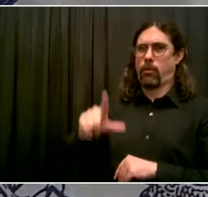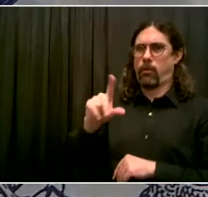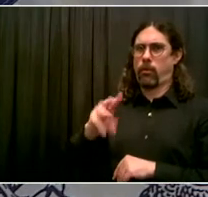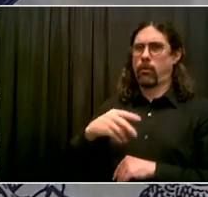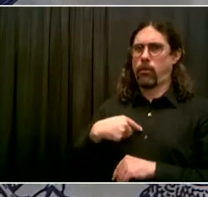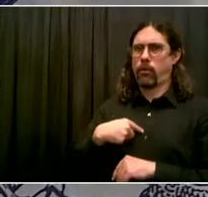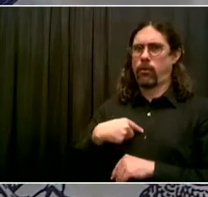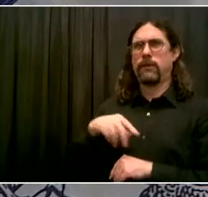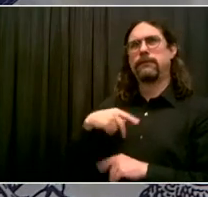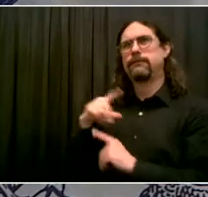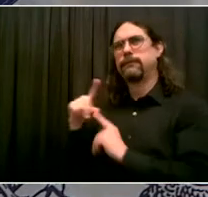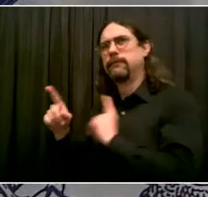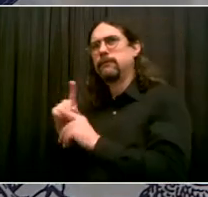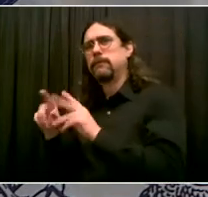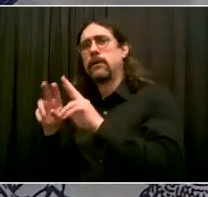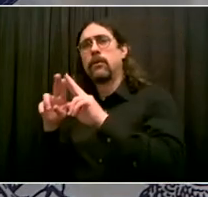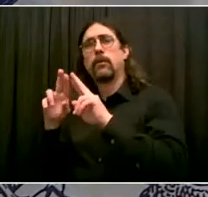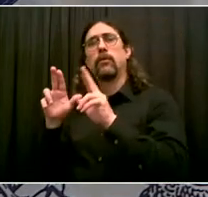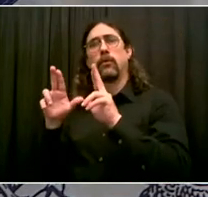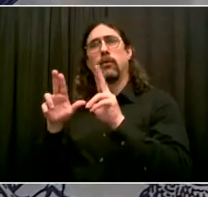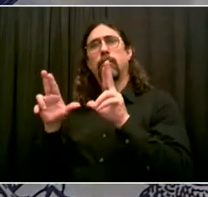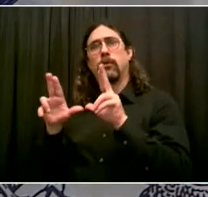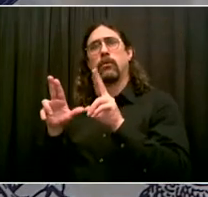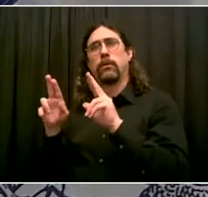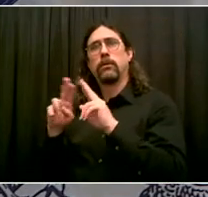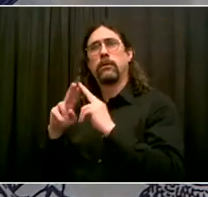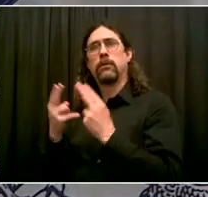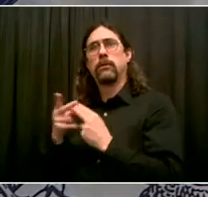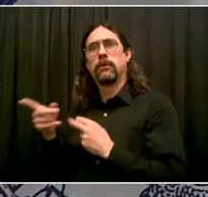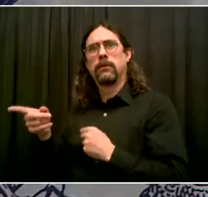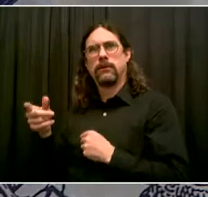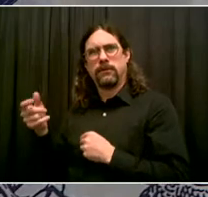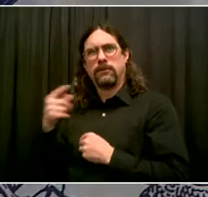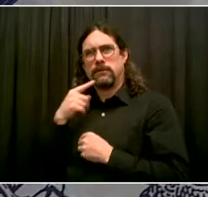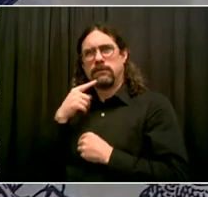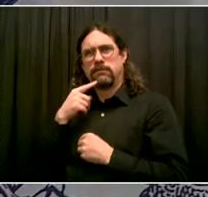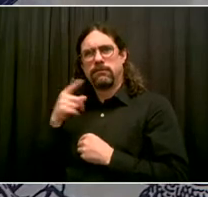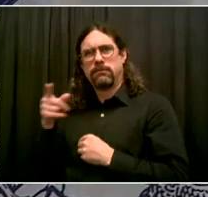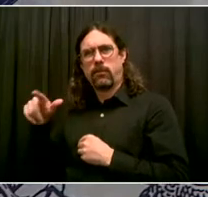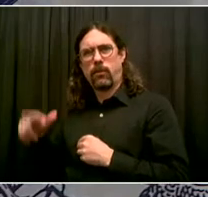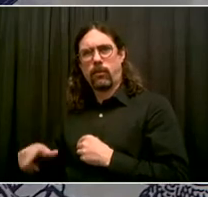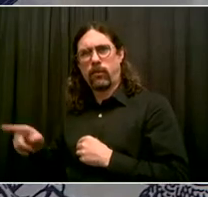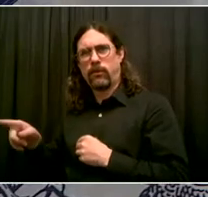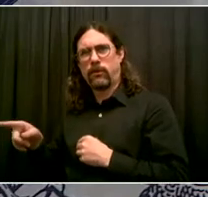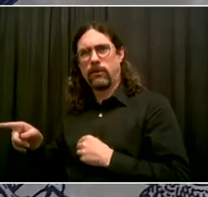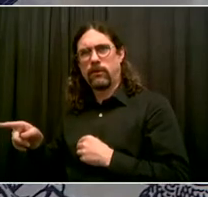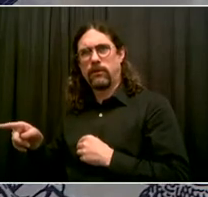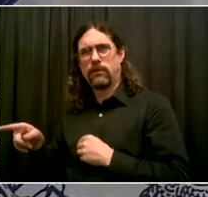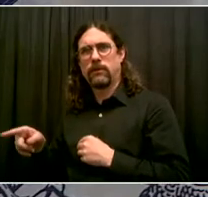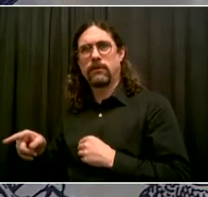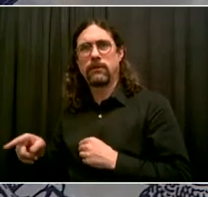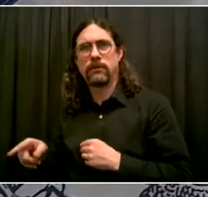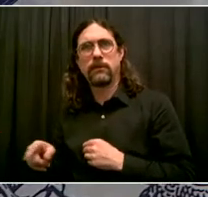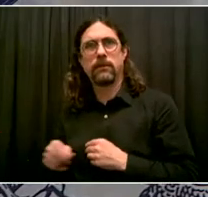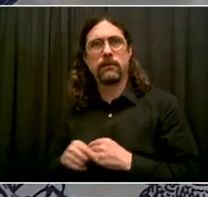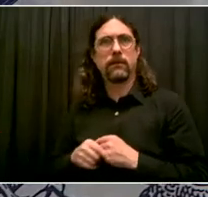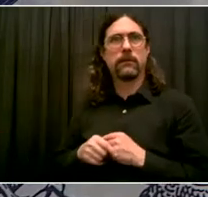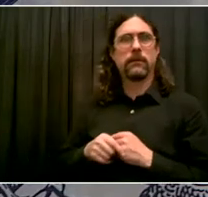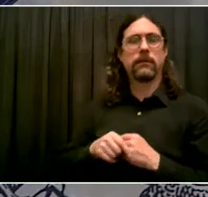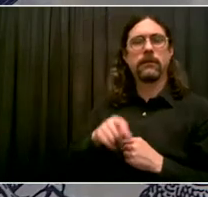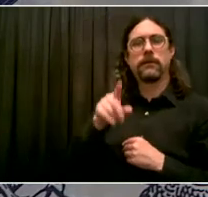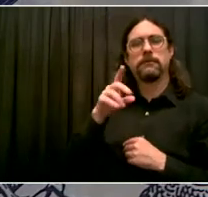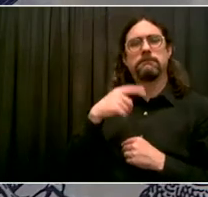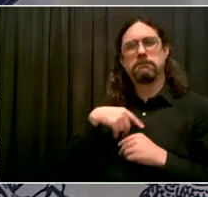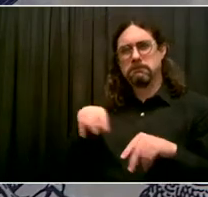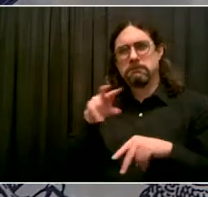There's no obligatory system. If you're an educator for reporting back that you've been vaccinated. We want to keep working on that because we need the information to be helpful